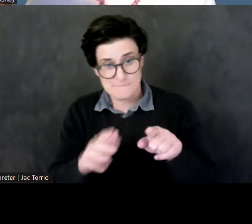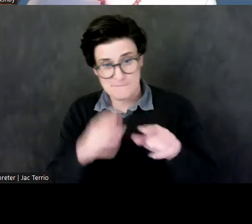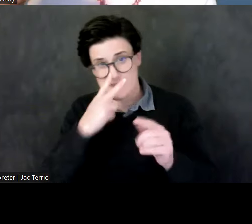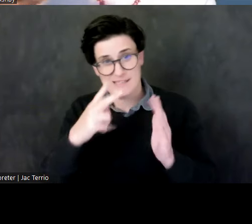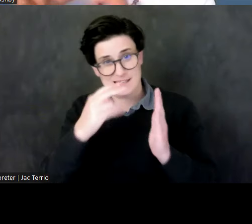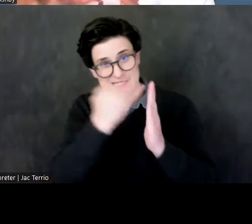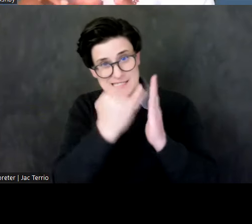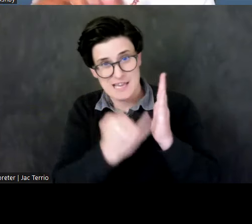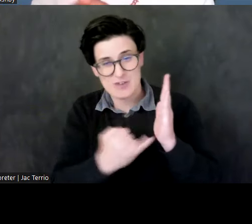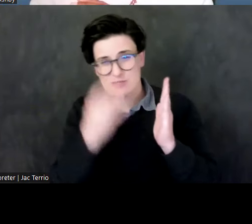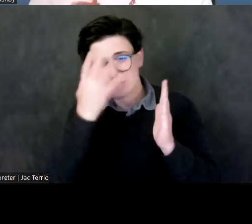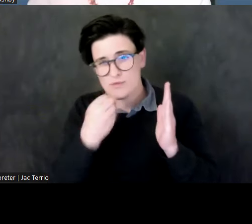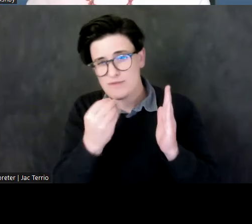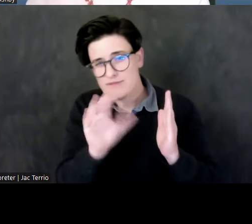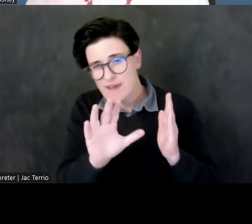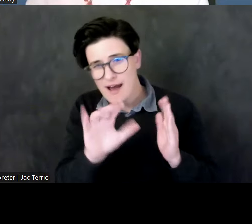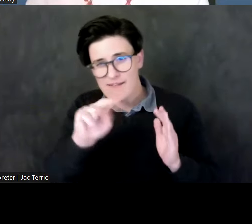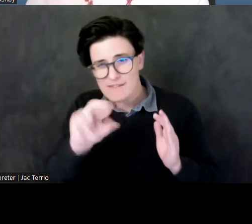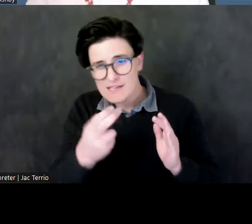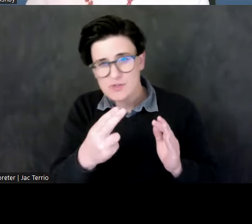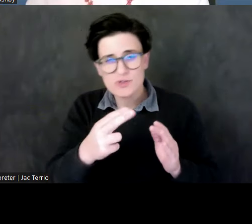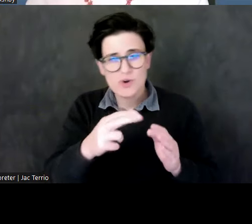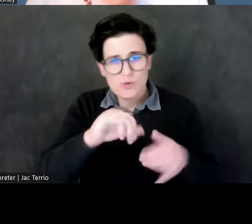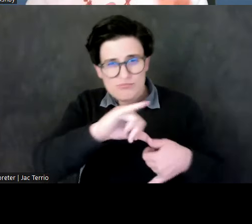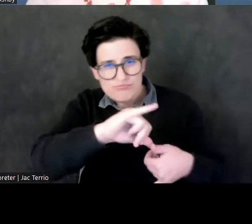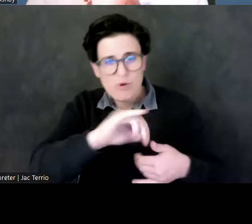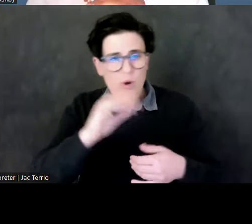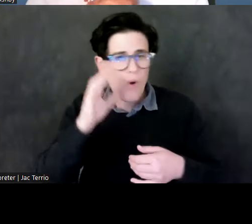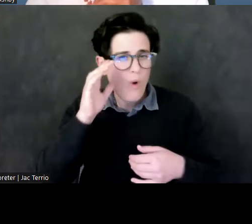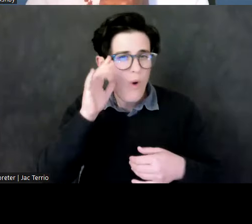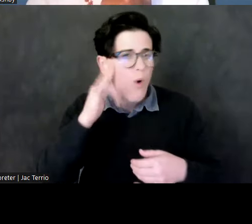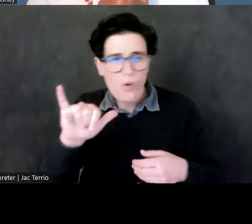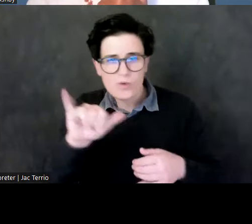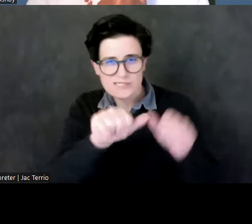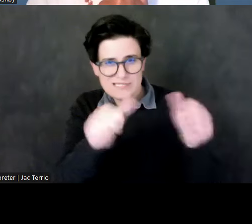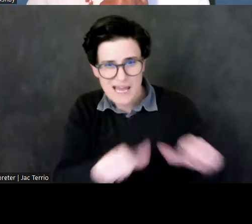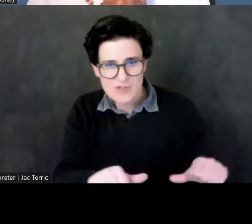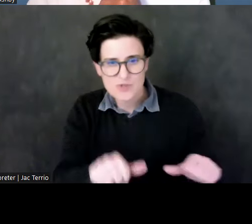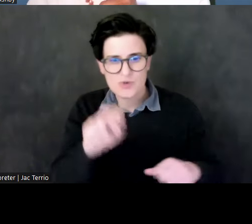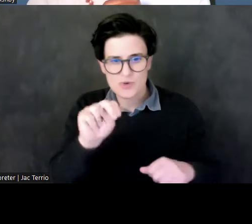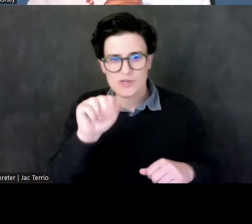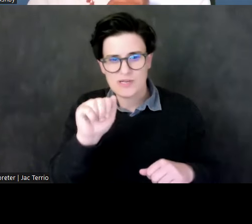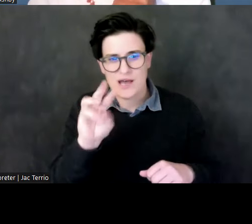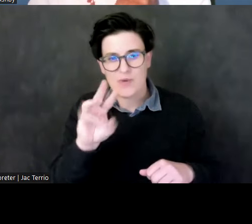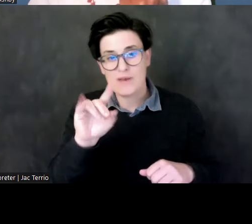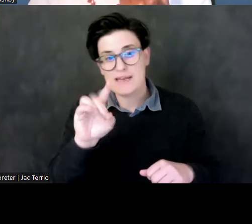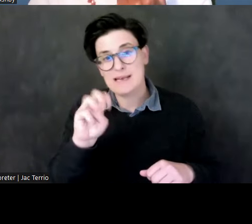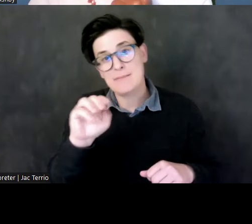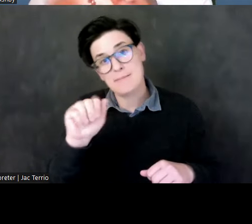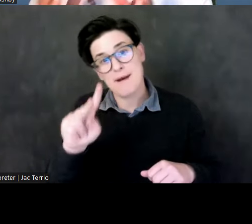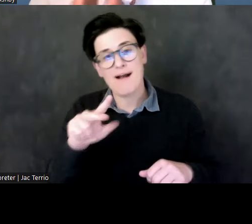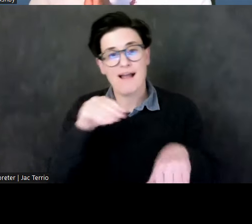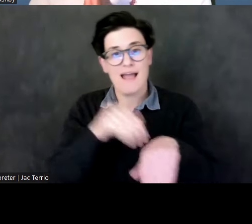five inch gold statue of Nawidamak that is held at the National Museum in Khartoum.